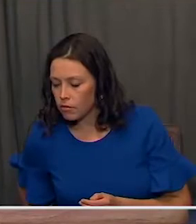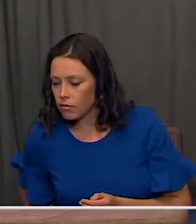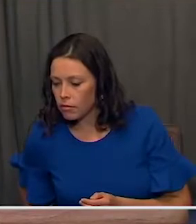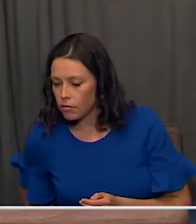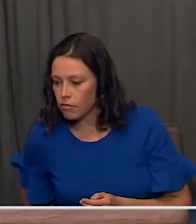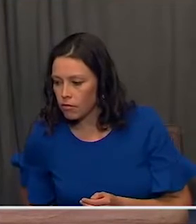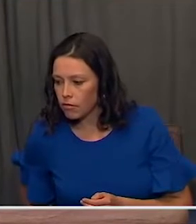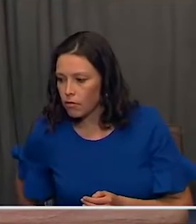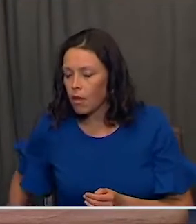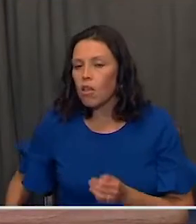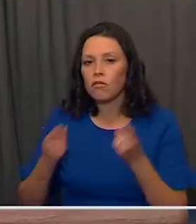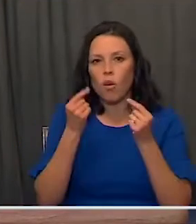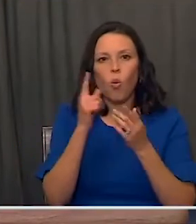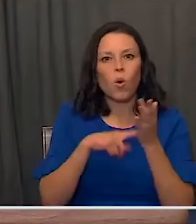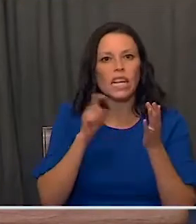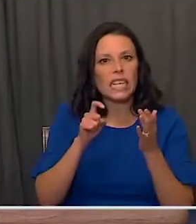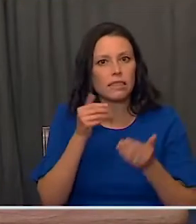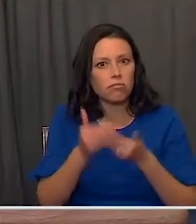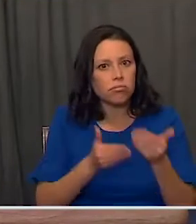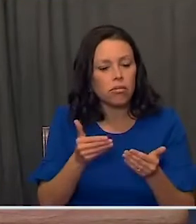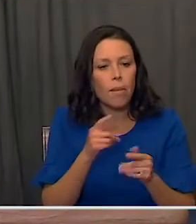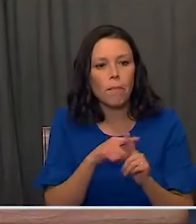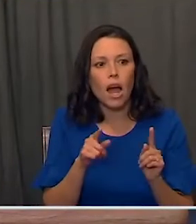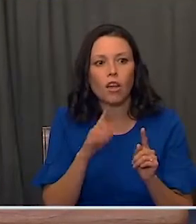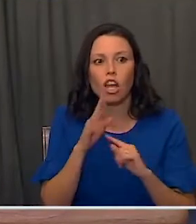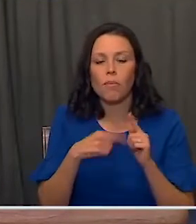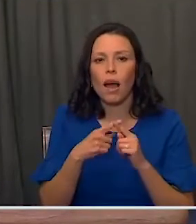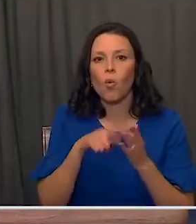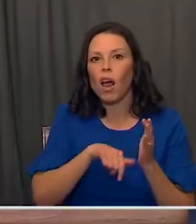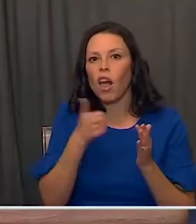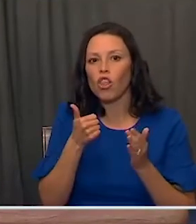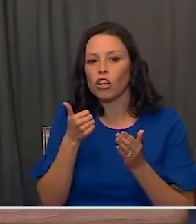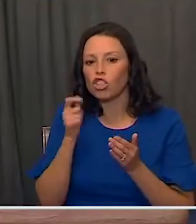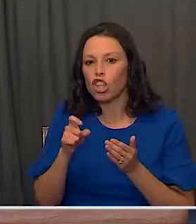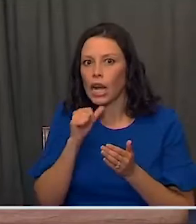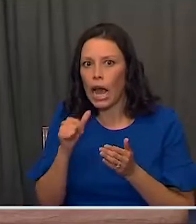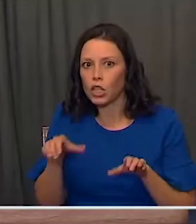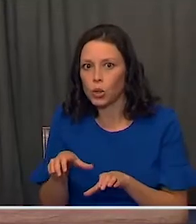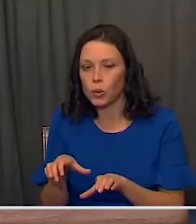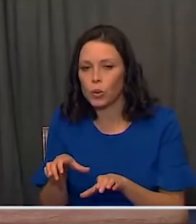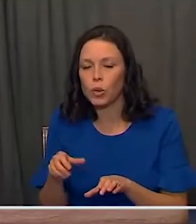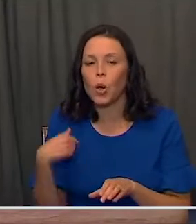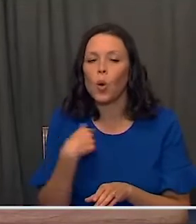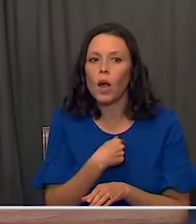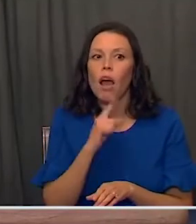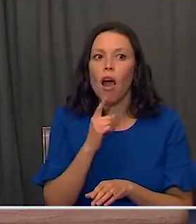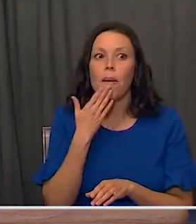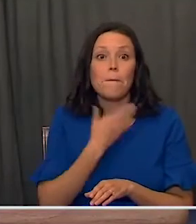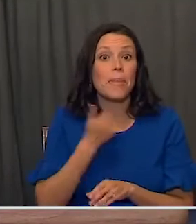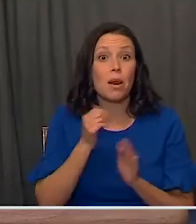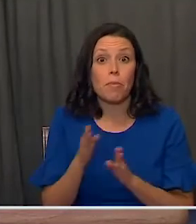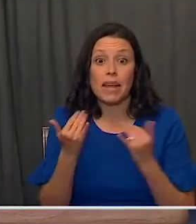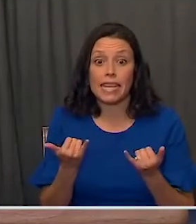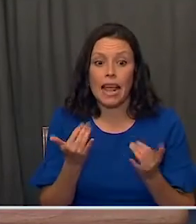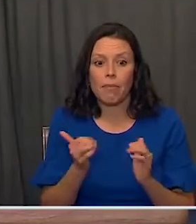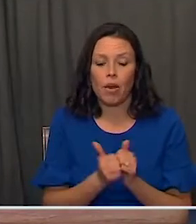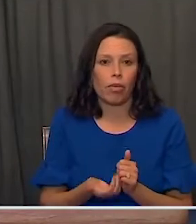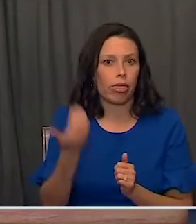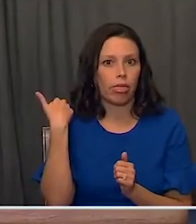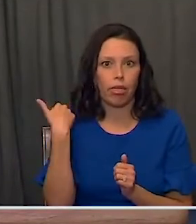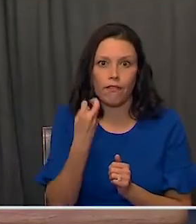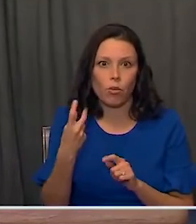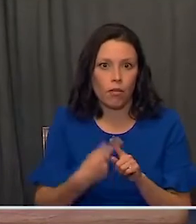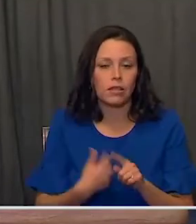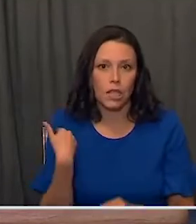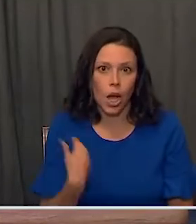the steps that aren't evidence-based that we should not be taking right now. We are much better prepared today than we were months ago.